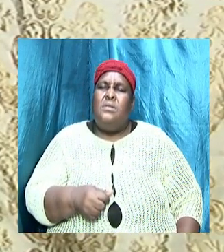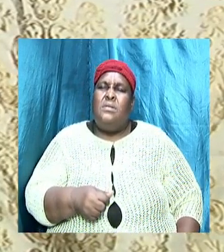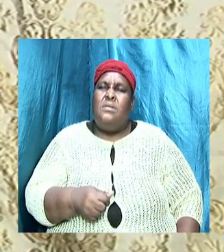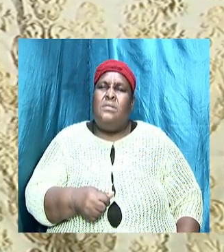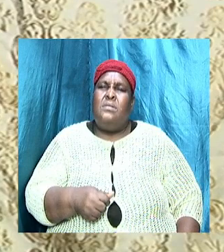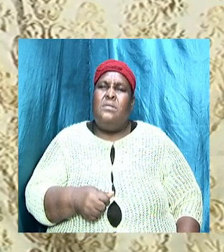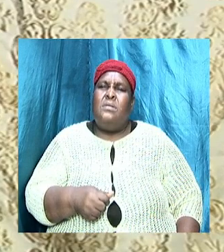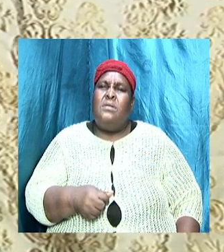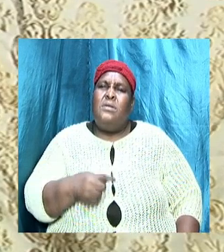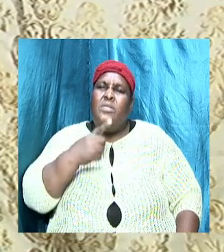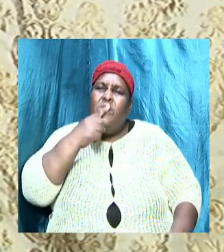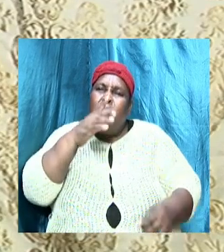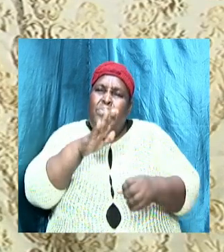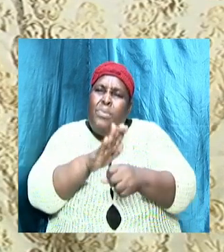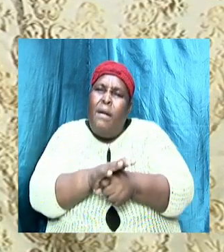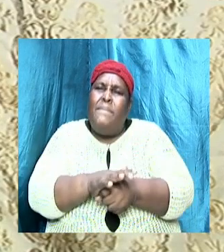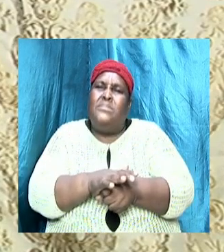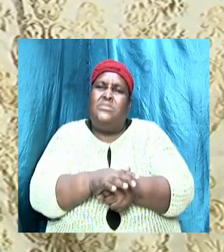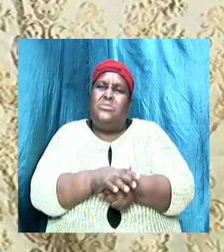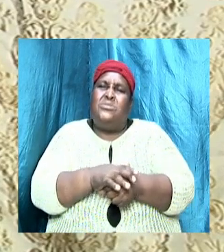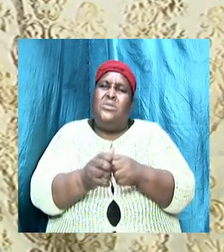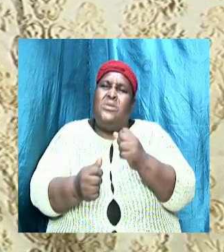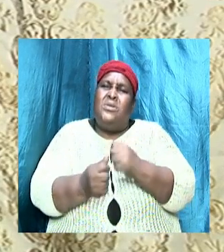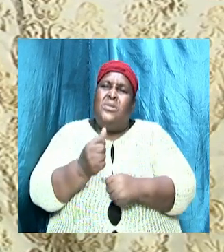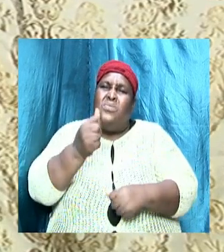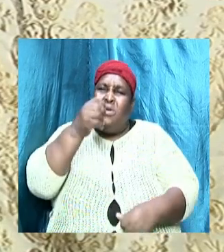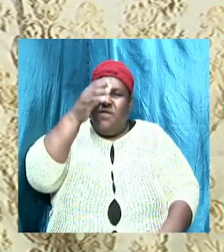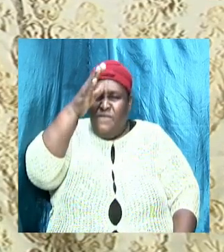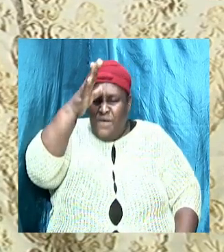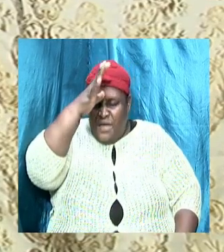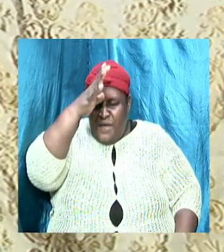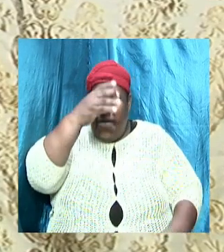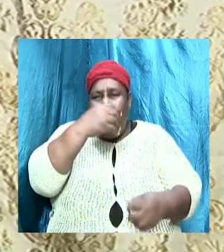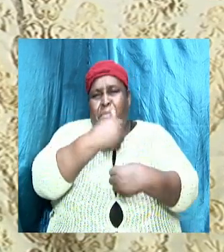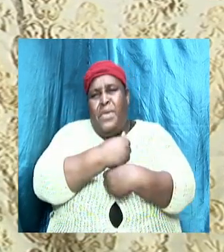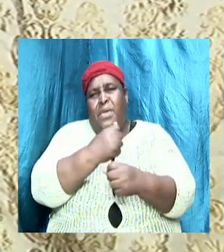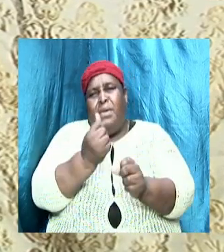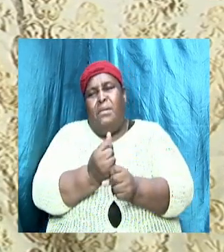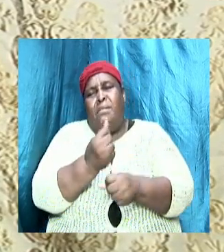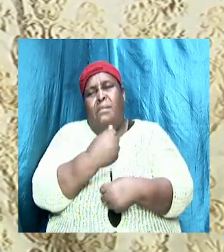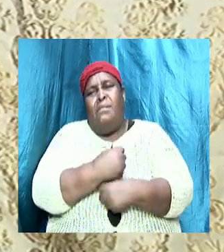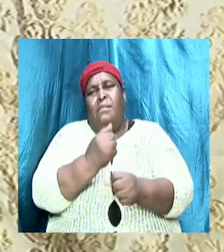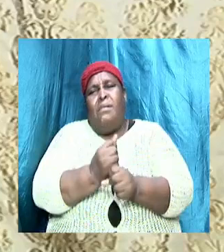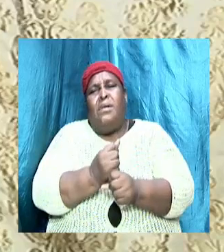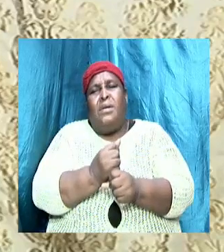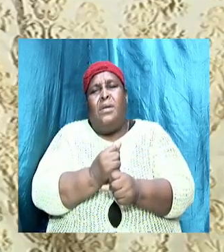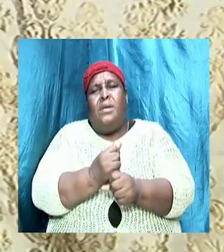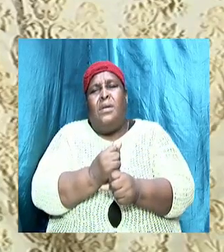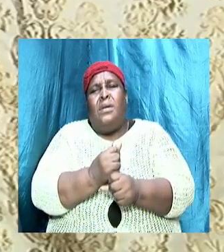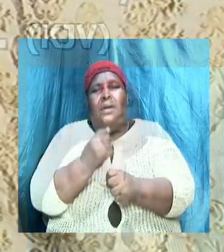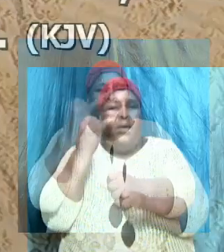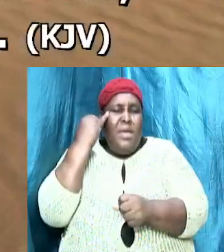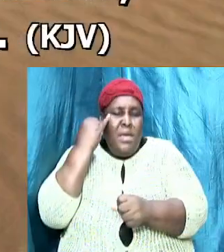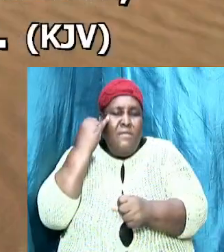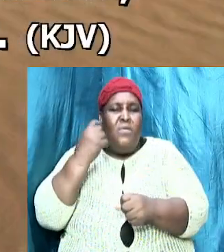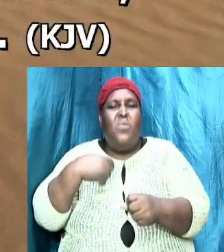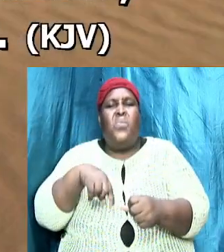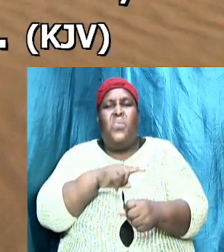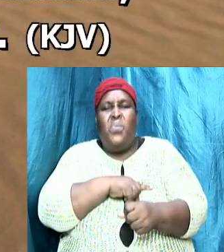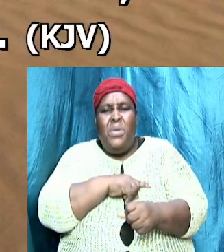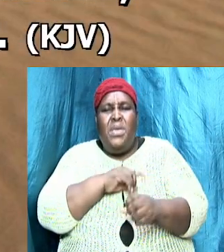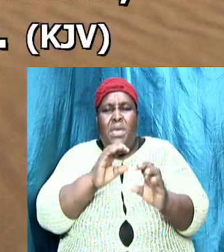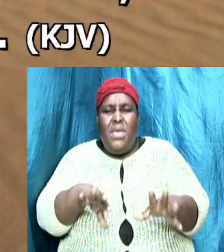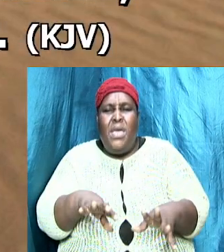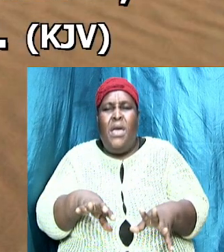which thy fathers have set if we can apply this to sound